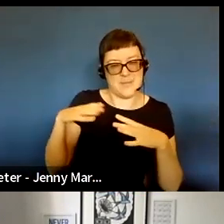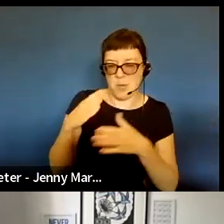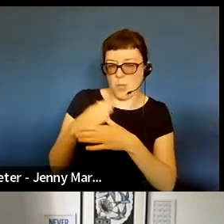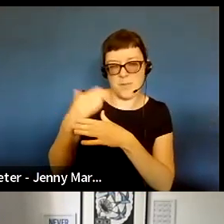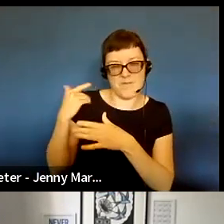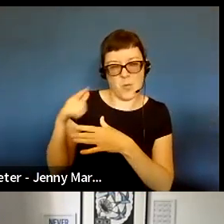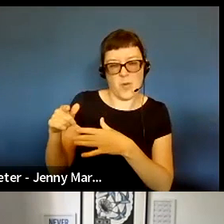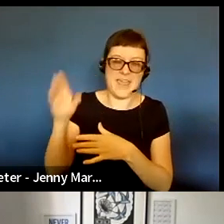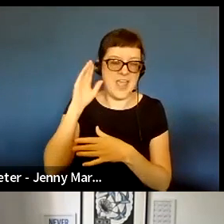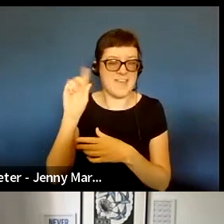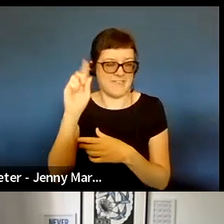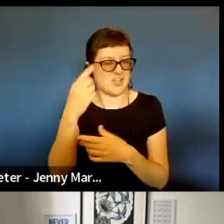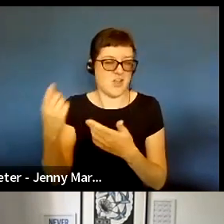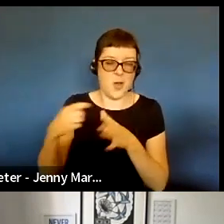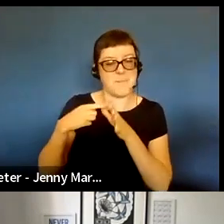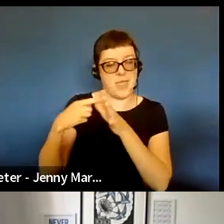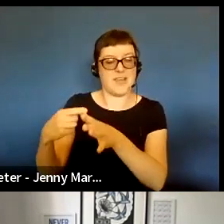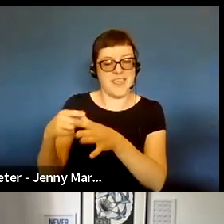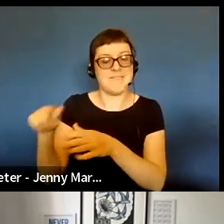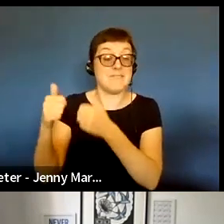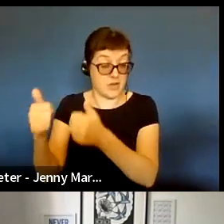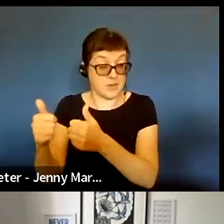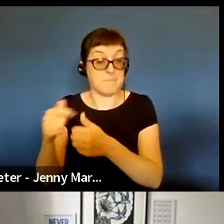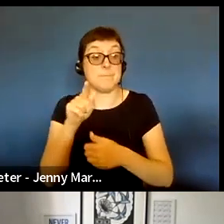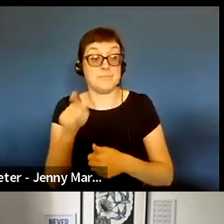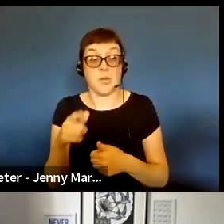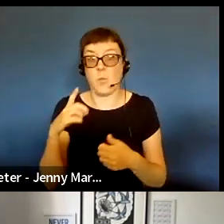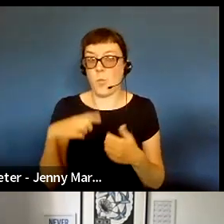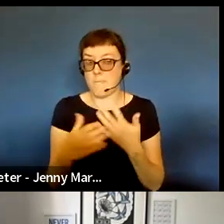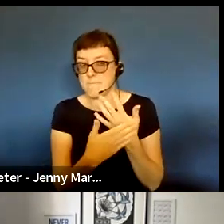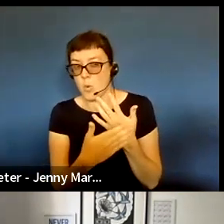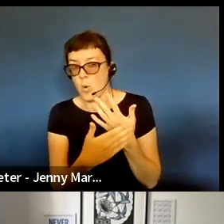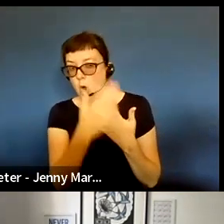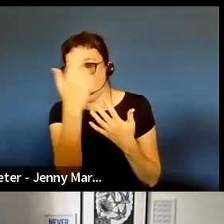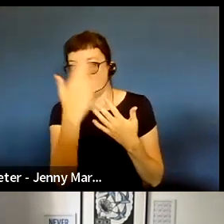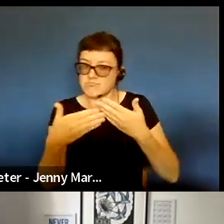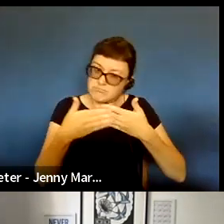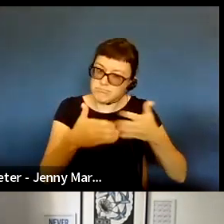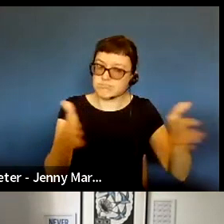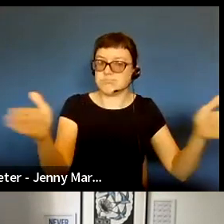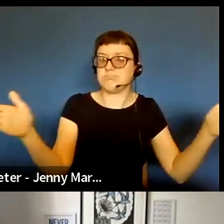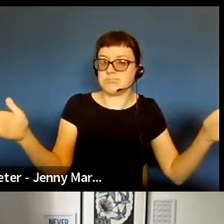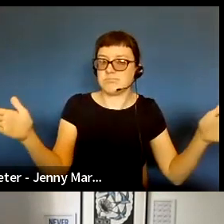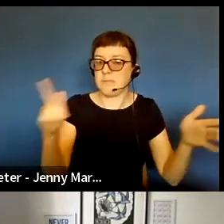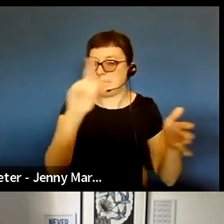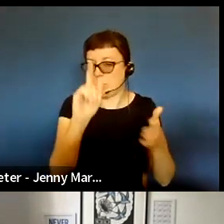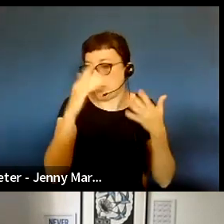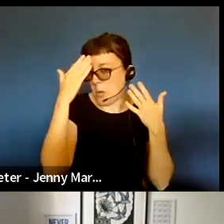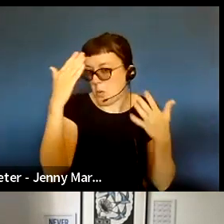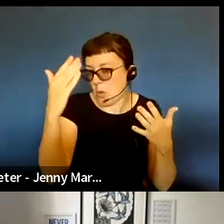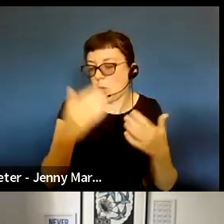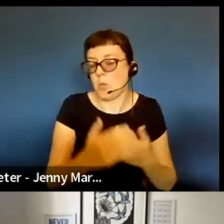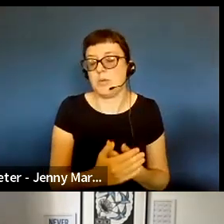hear about it first, and that was fine. But we also wanted to go beyond those networks, so we put a lot of effort